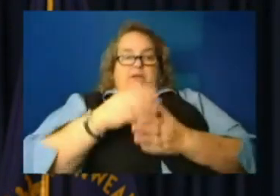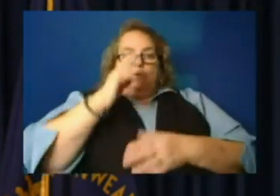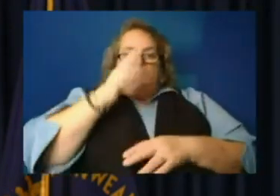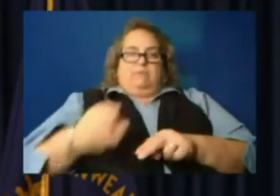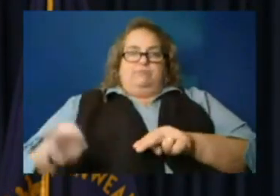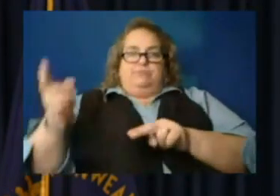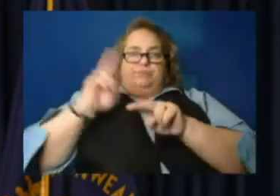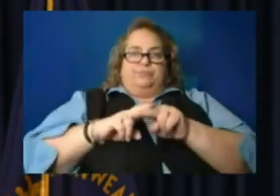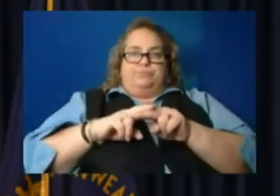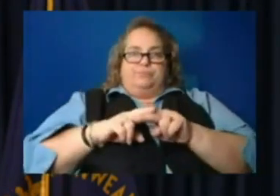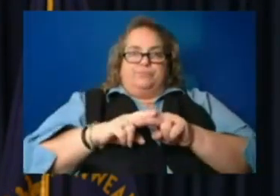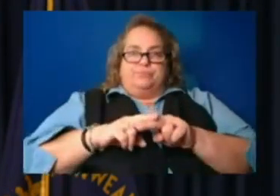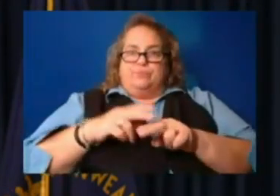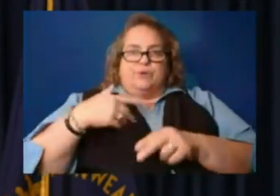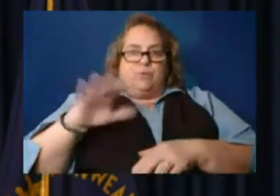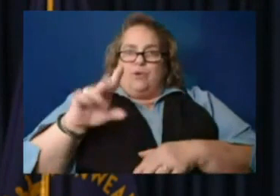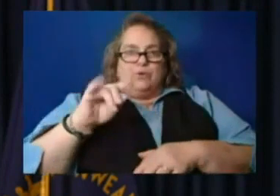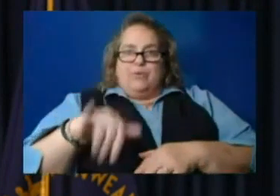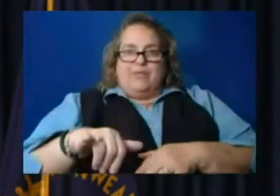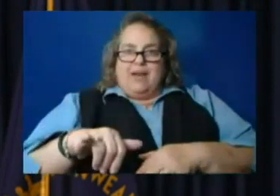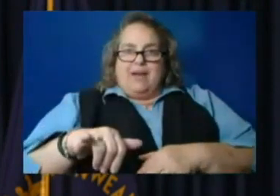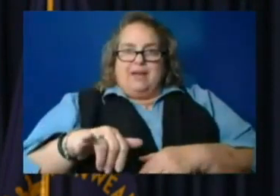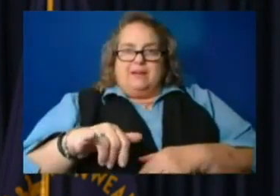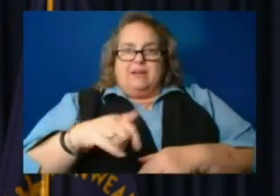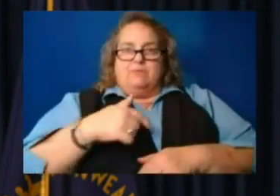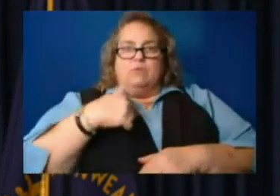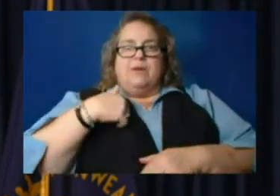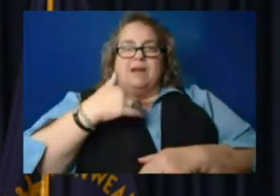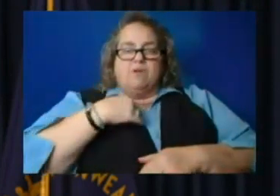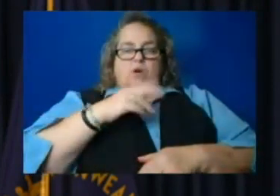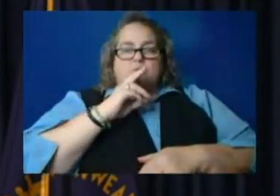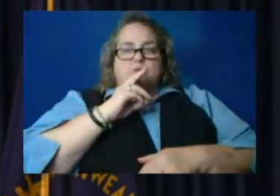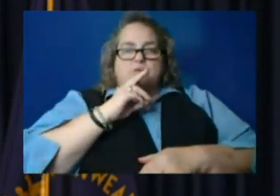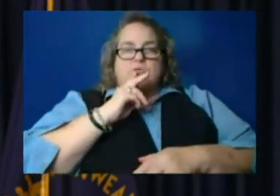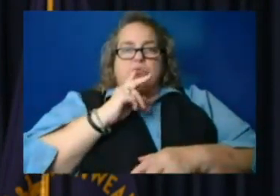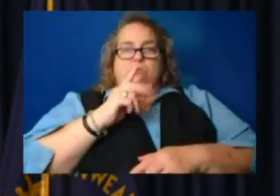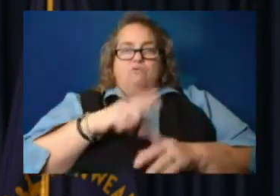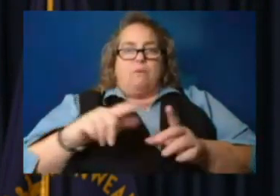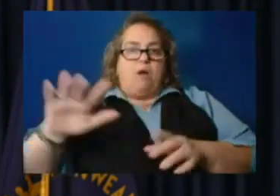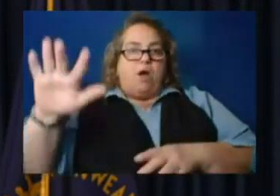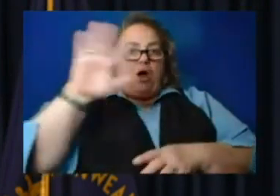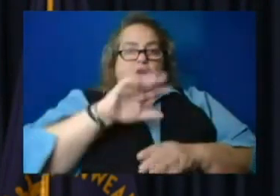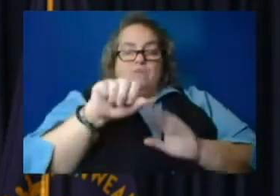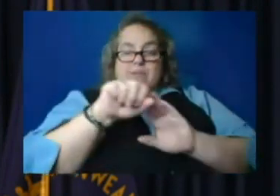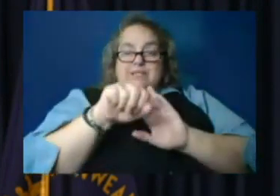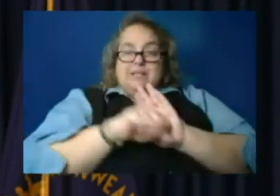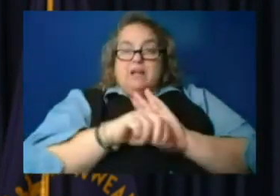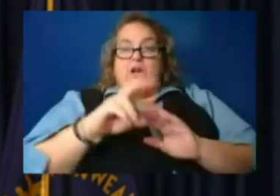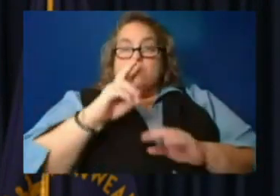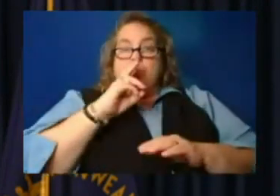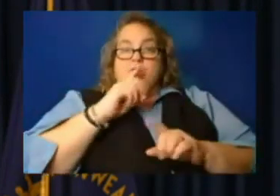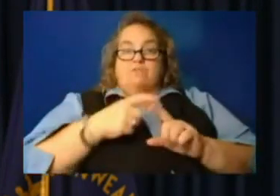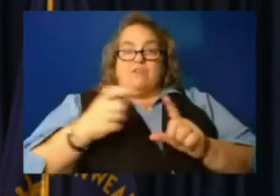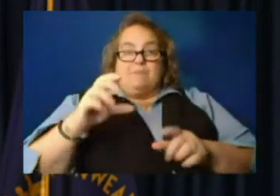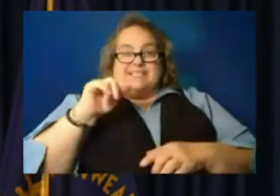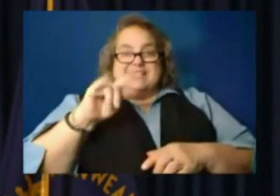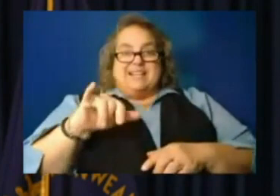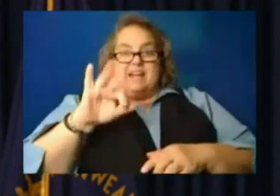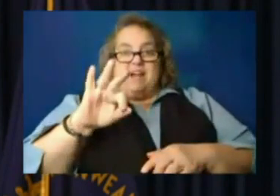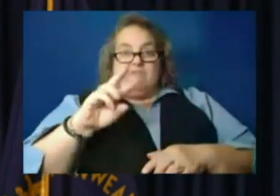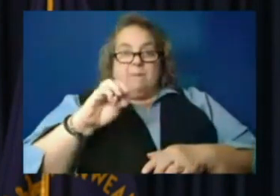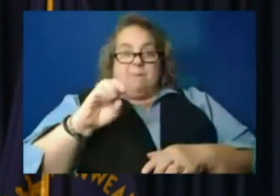Um, but we're going to be, uh, we got water crews from all over the state coming in. You know, the water crew from the city of Marion was about, uh,